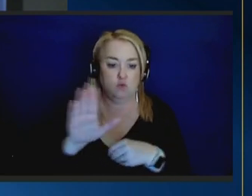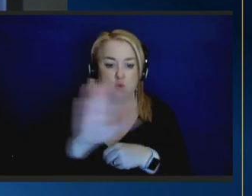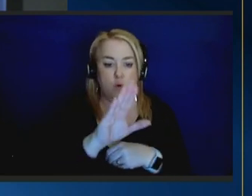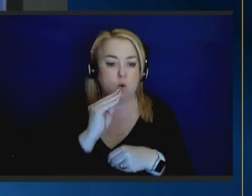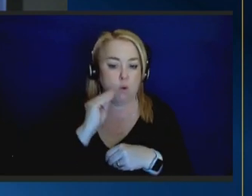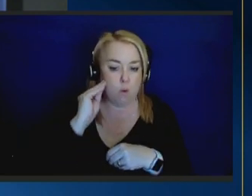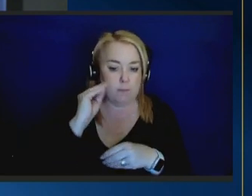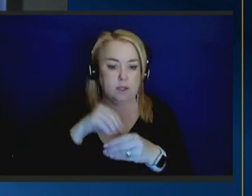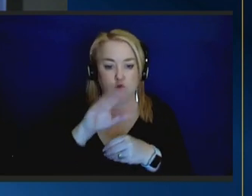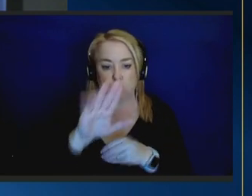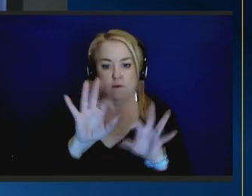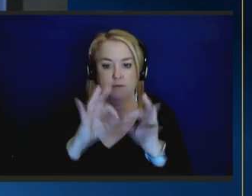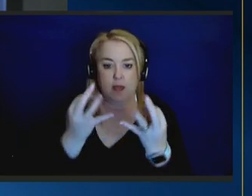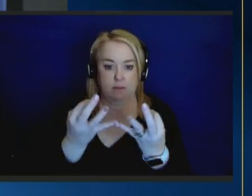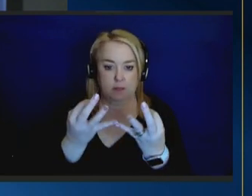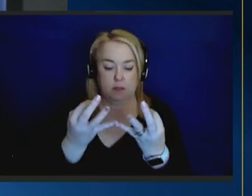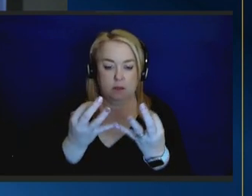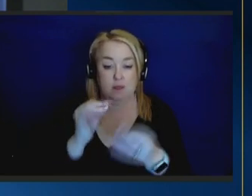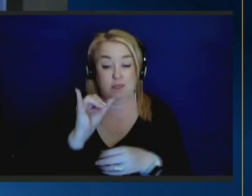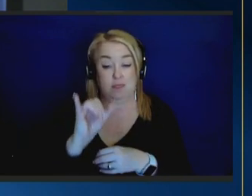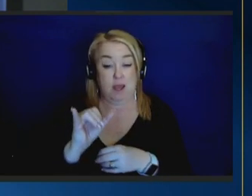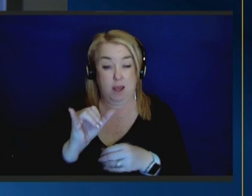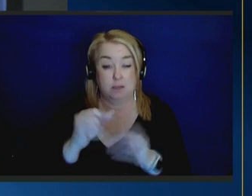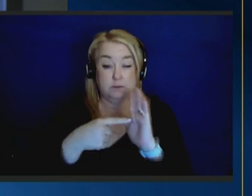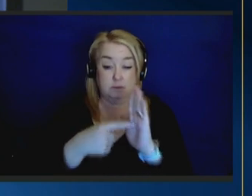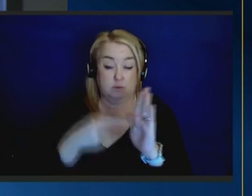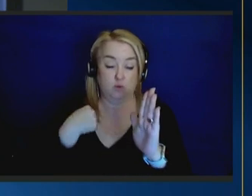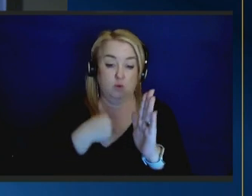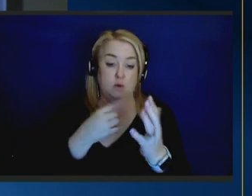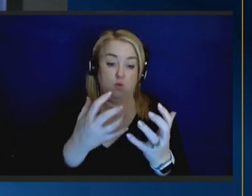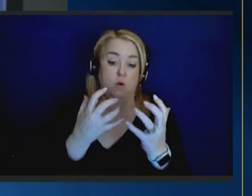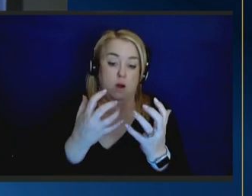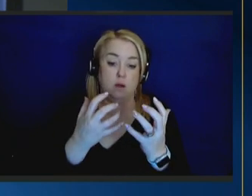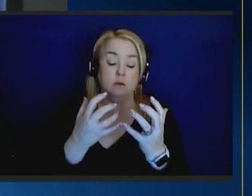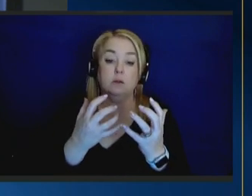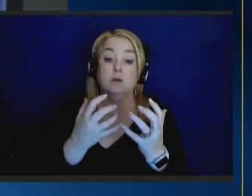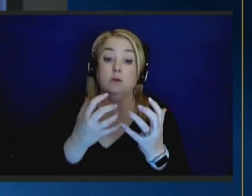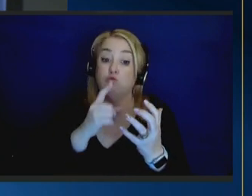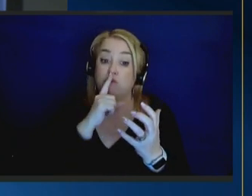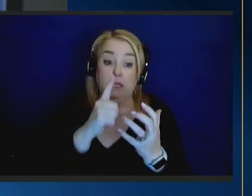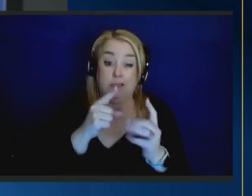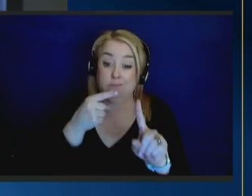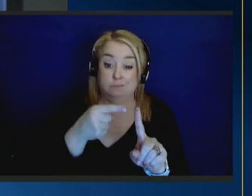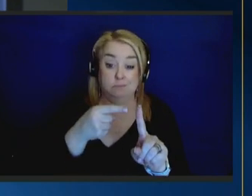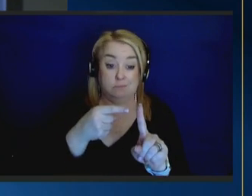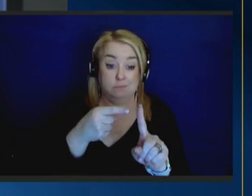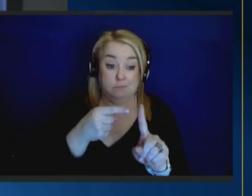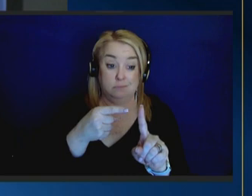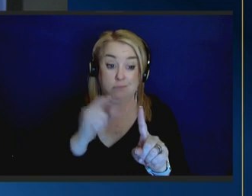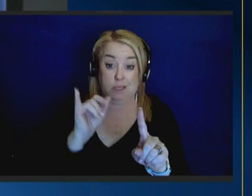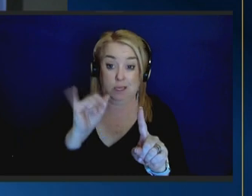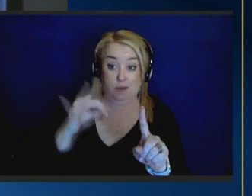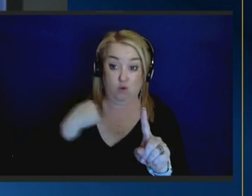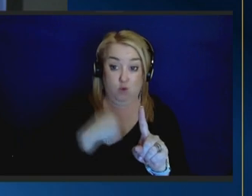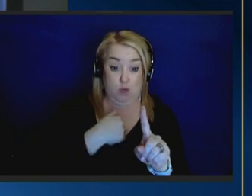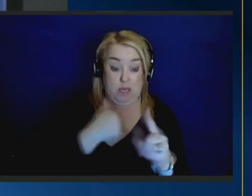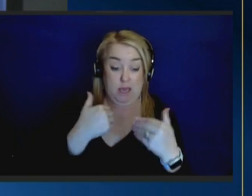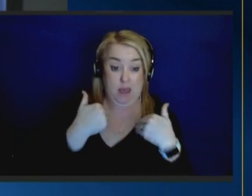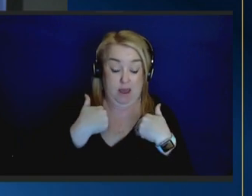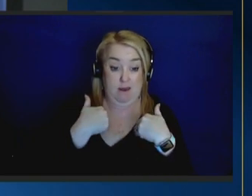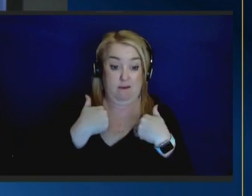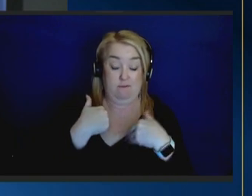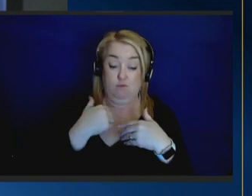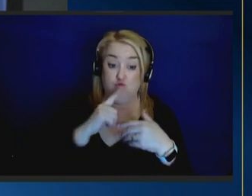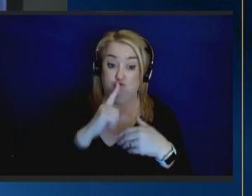family and that's what we want to try to build because if we know at the end of the day that if we build a rock solid family